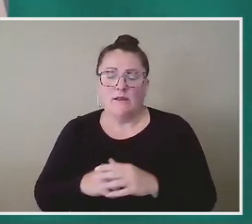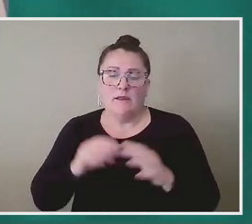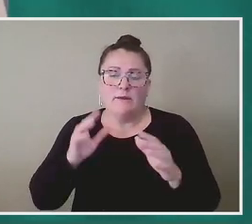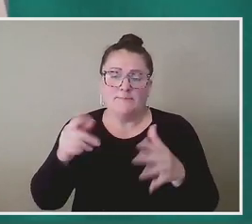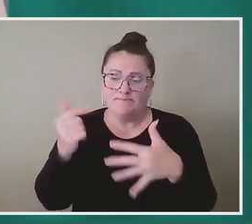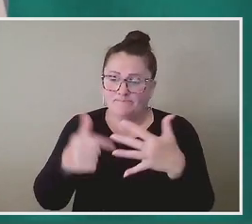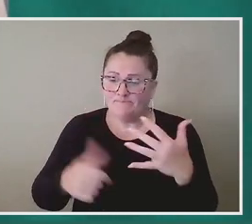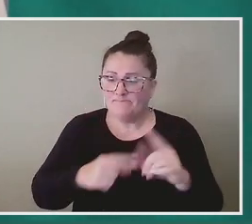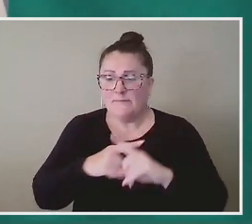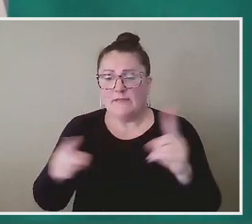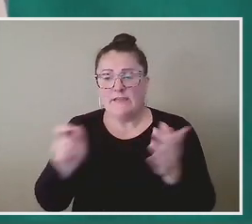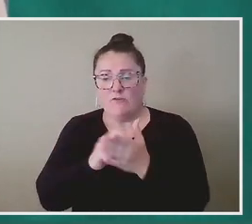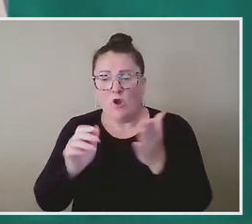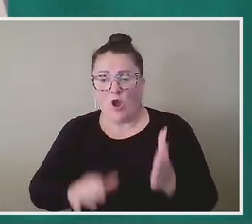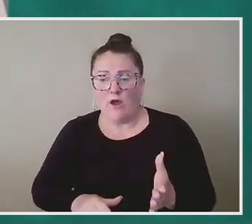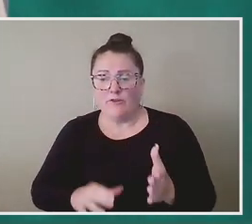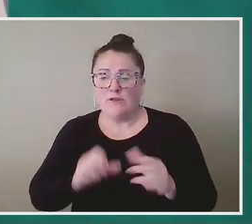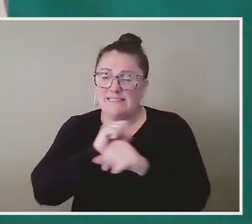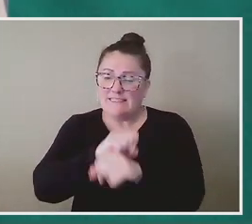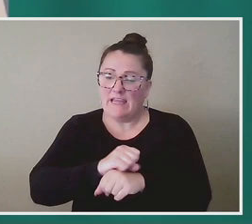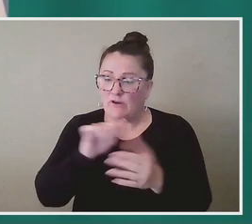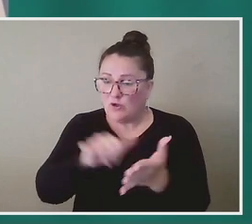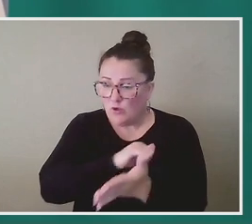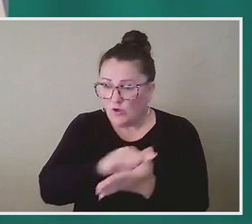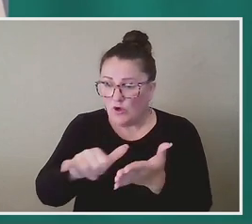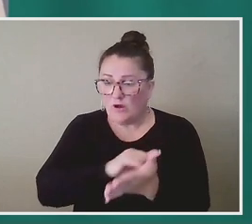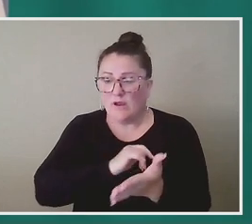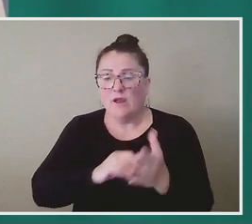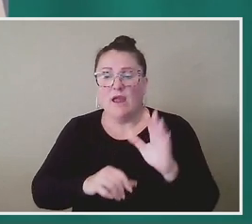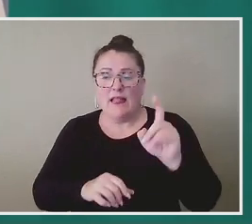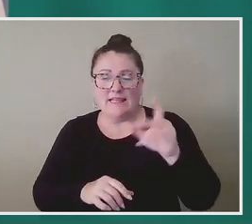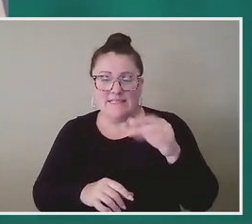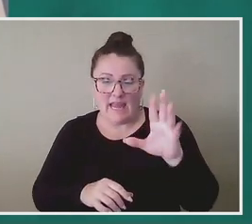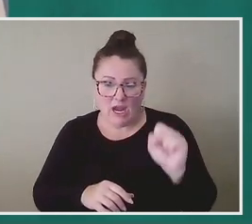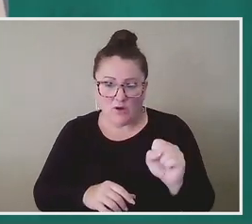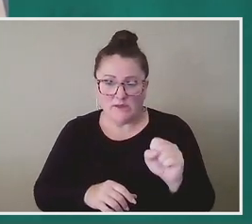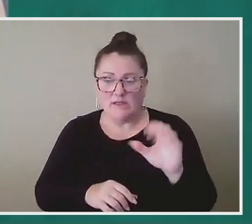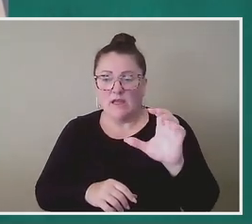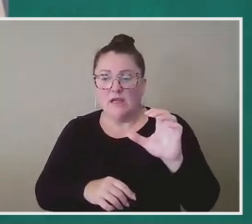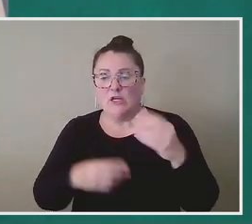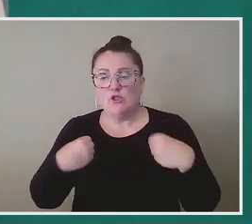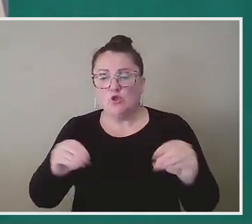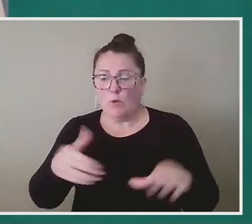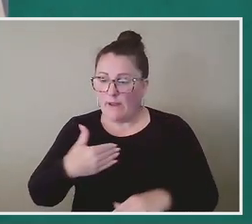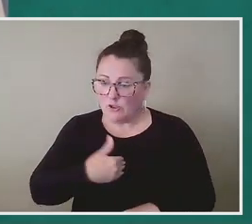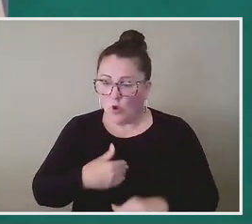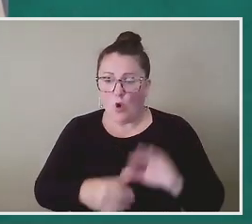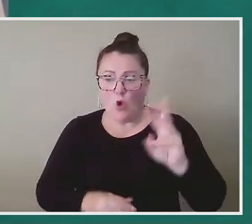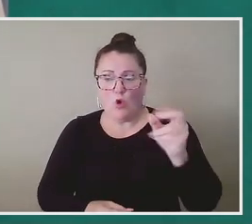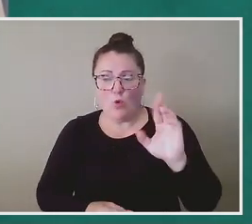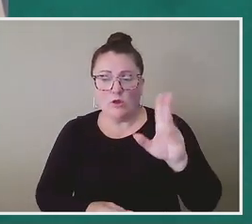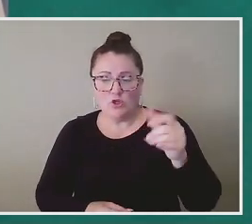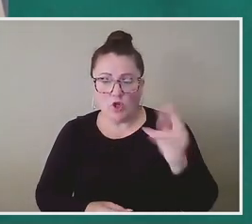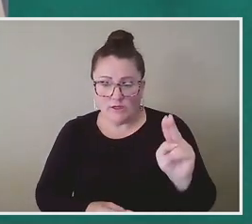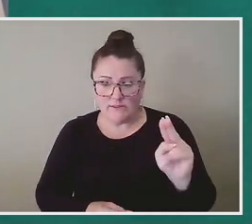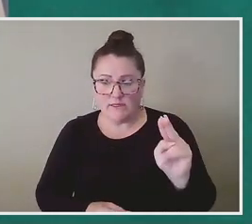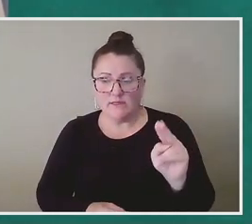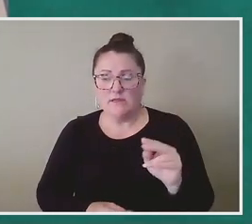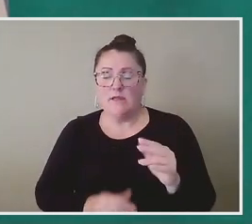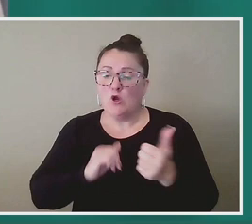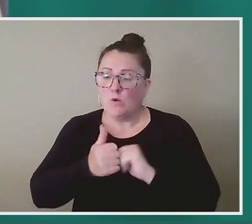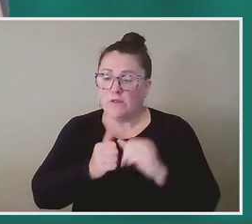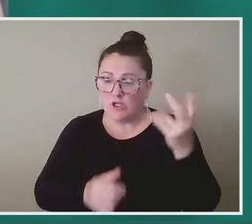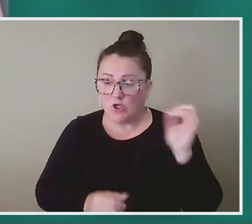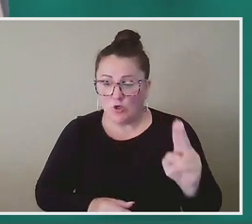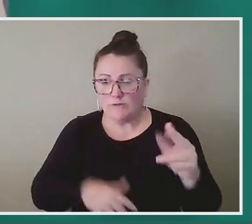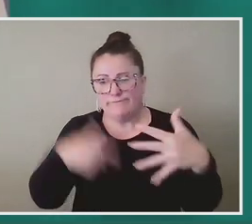Ramey Berry, Slavery in New York, Ira Berlin and Leslie Harris, Soul by Soul, Walter Johnson, Race and Reunion, David Blight, the